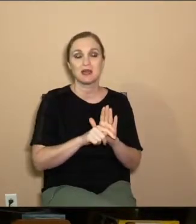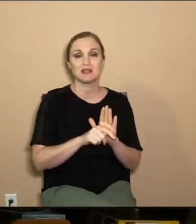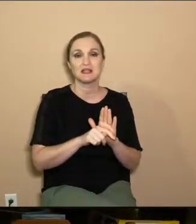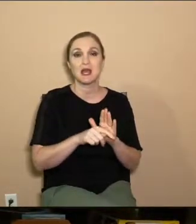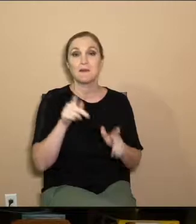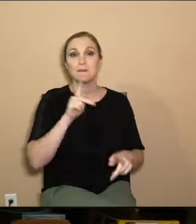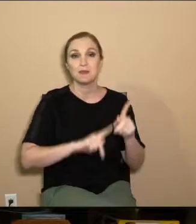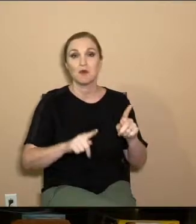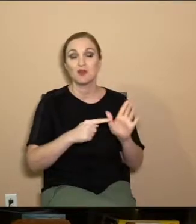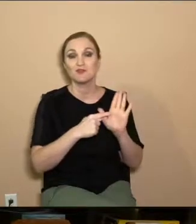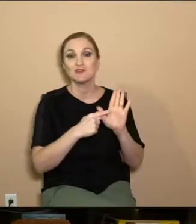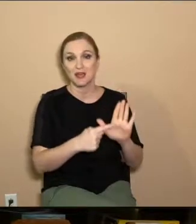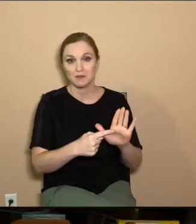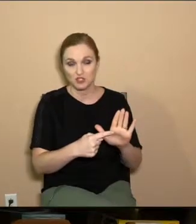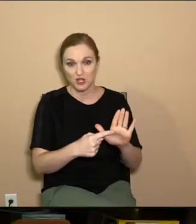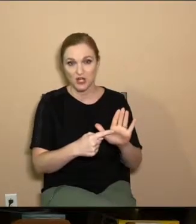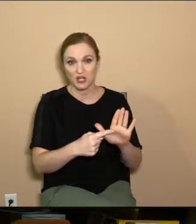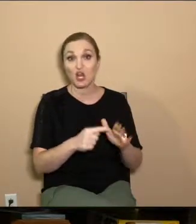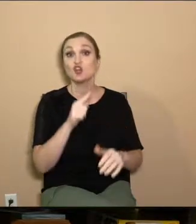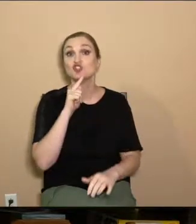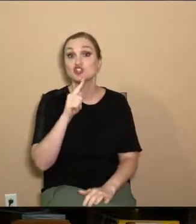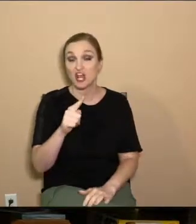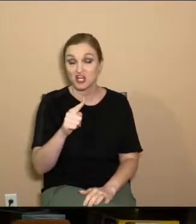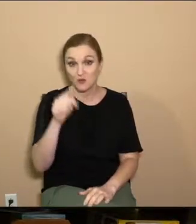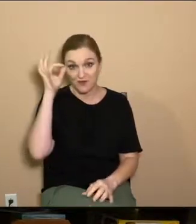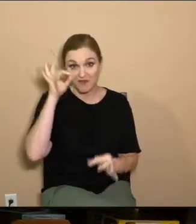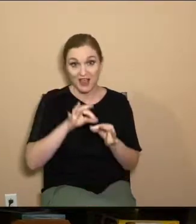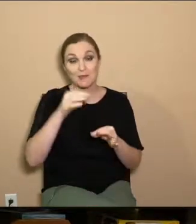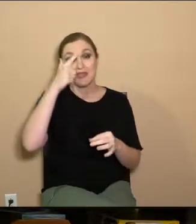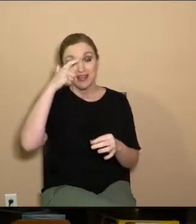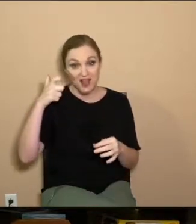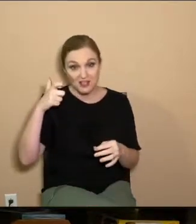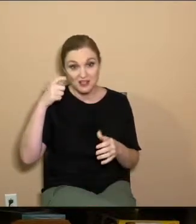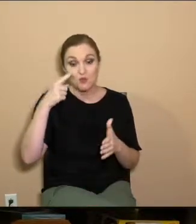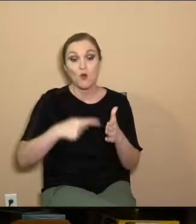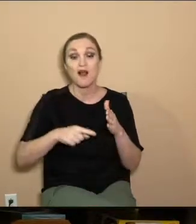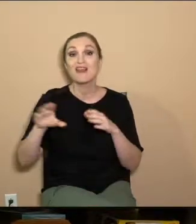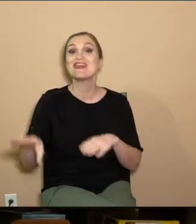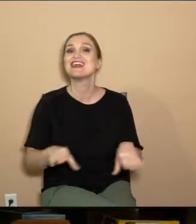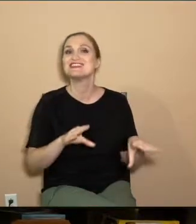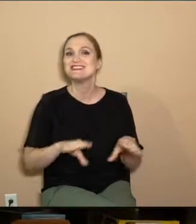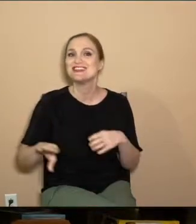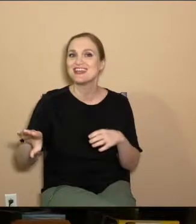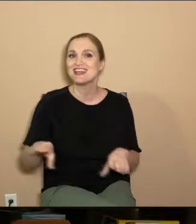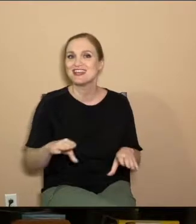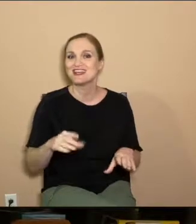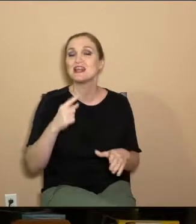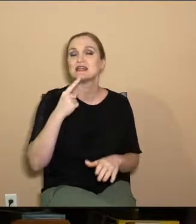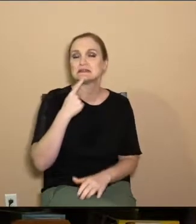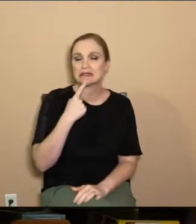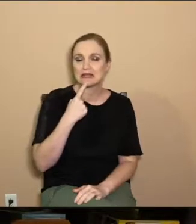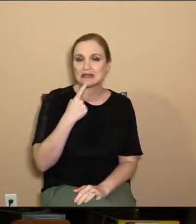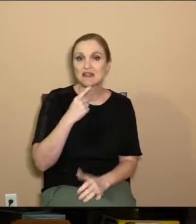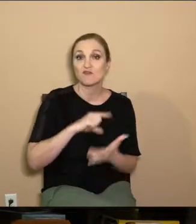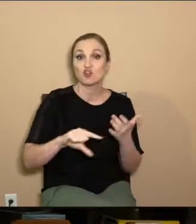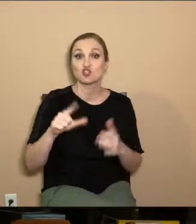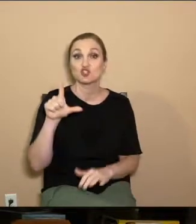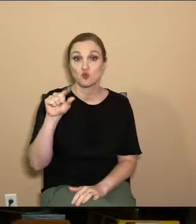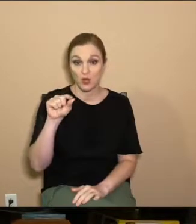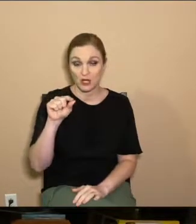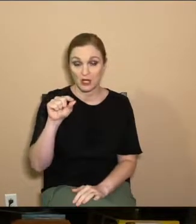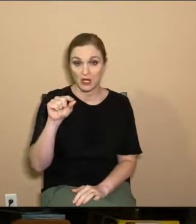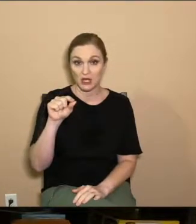demonstrated, you know, genuine faith because of what they did. And he says, verse 20,